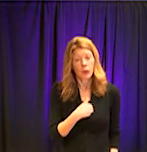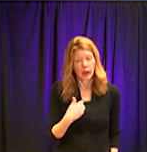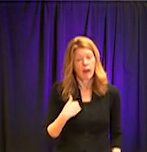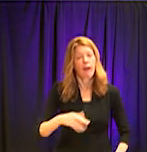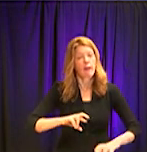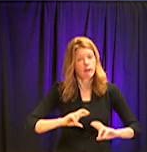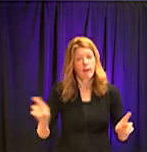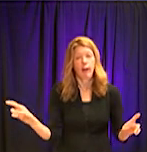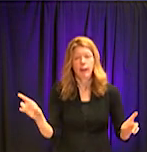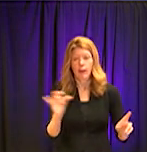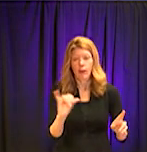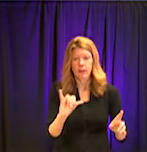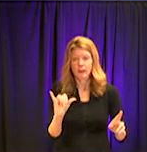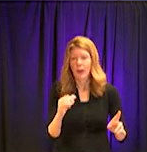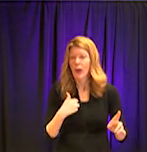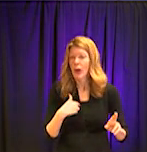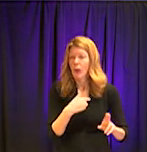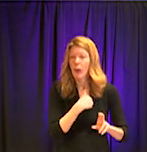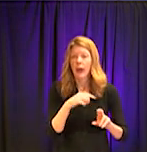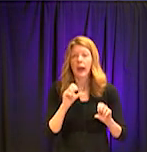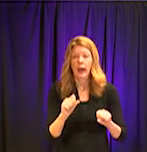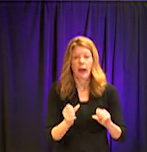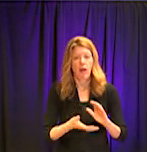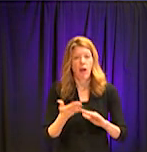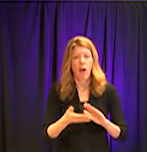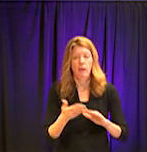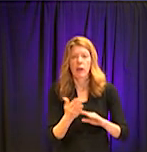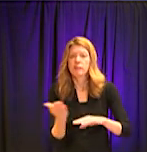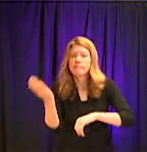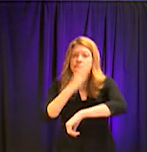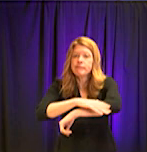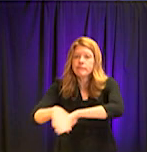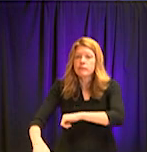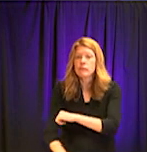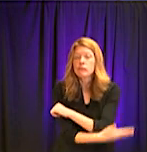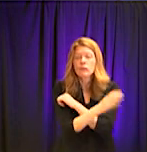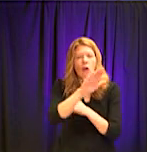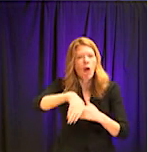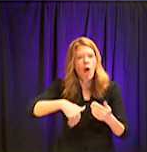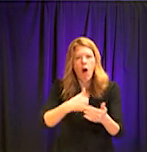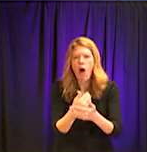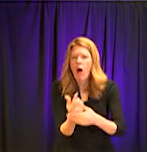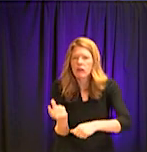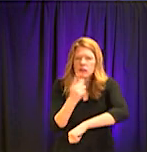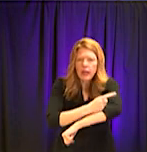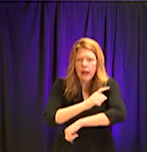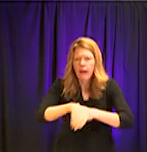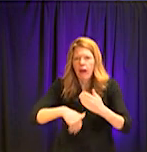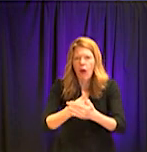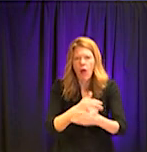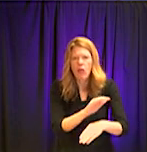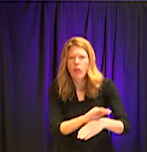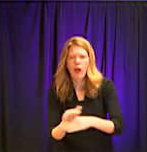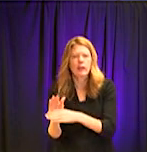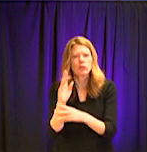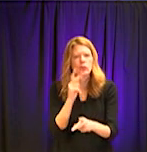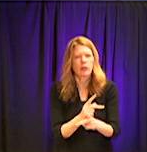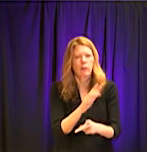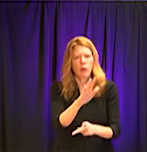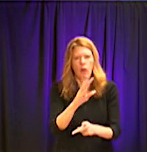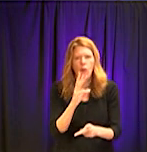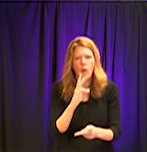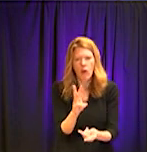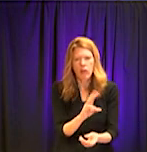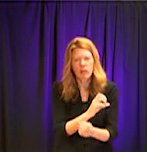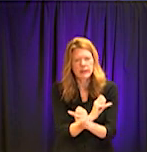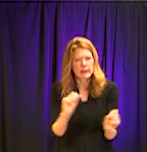operation 24 hours a day to be able to, you know, deliver that clean, safe drinking water. We